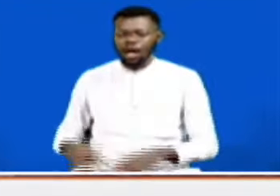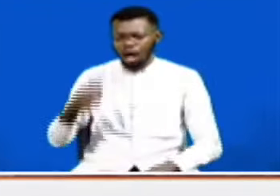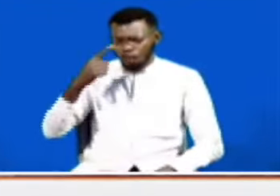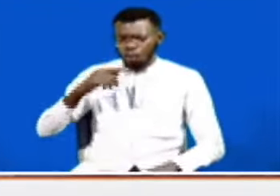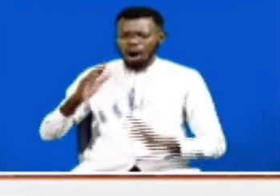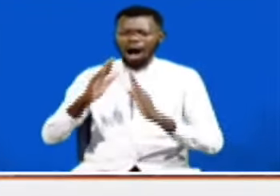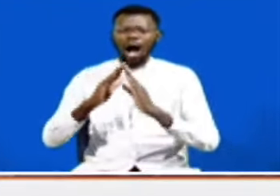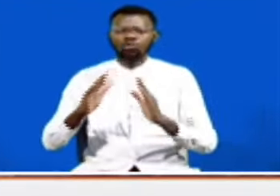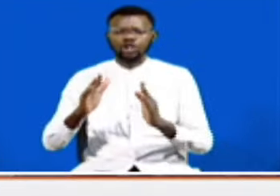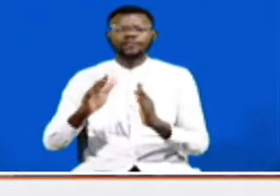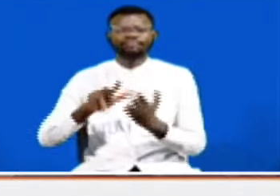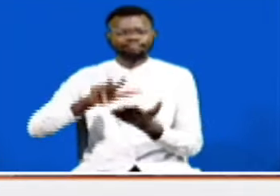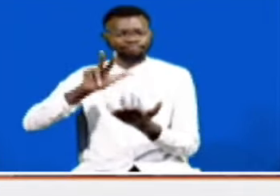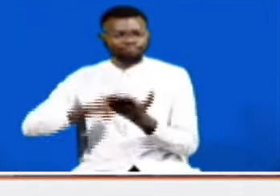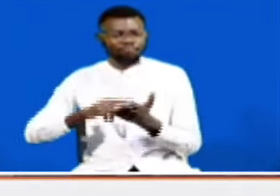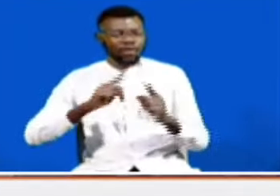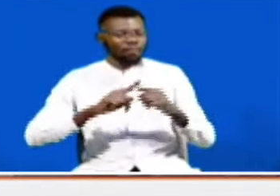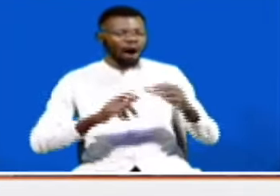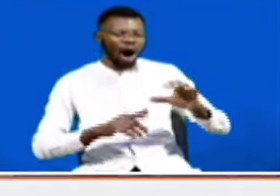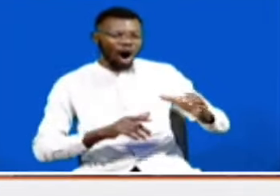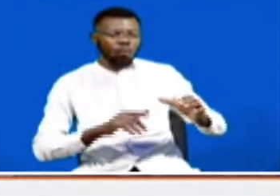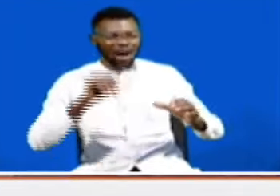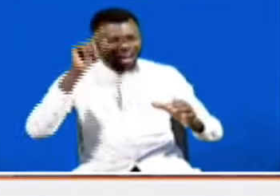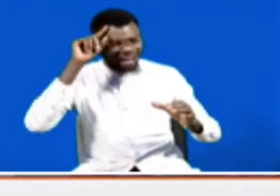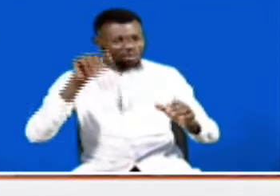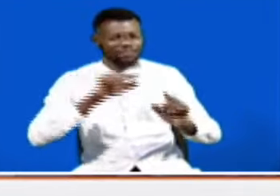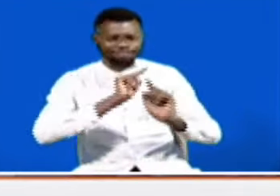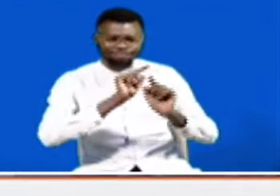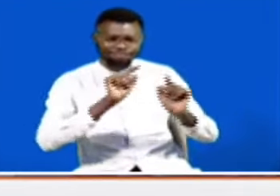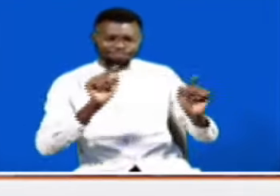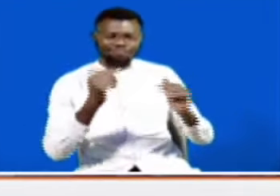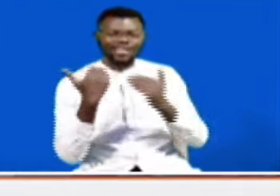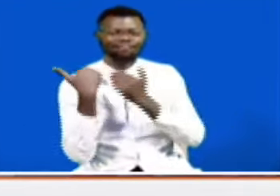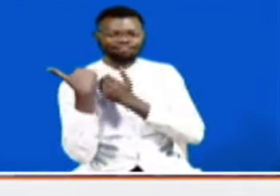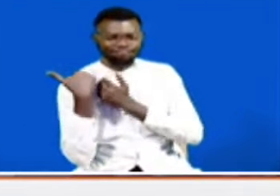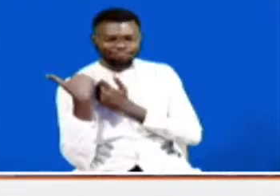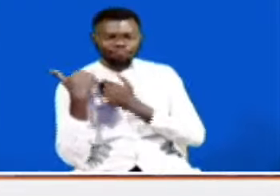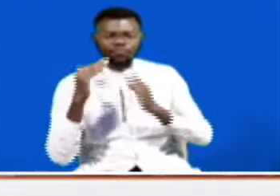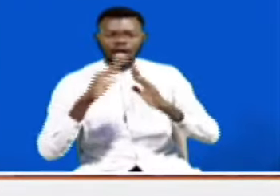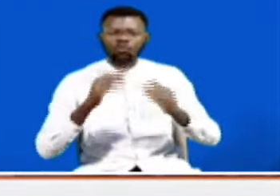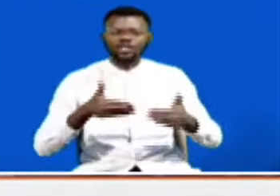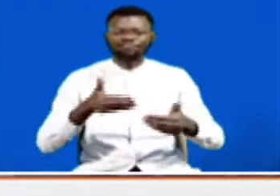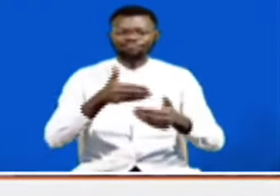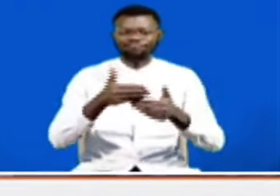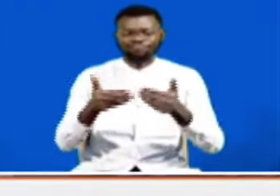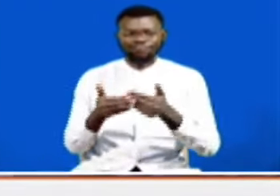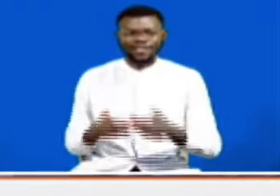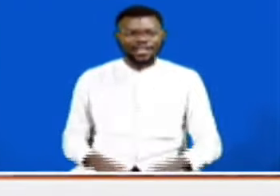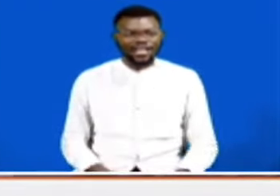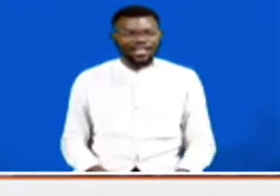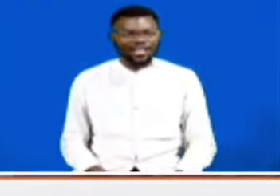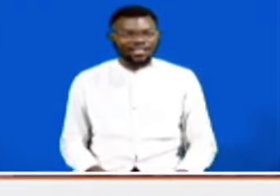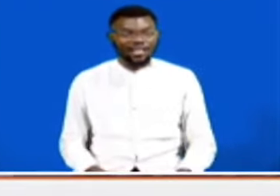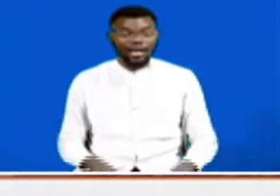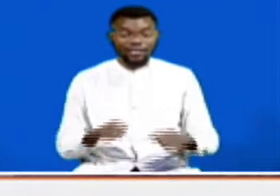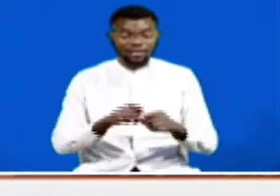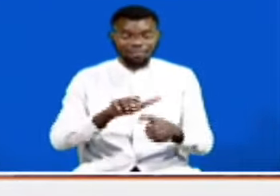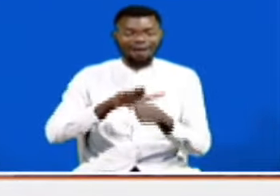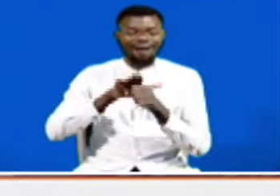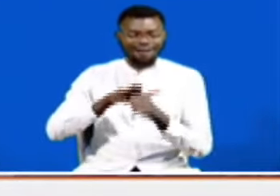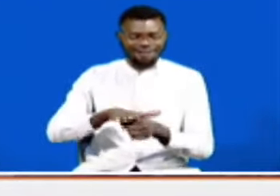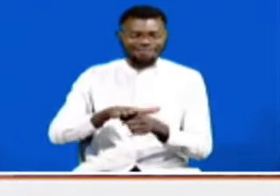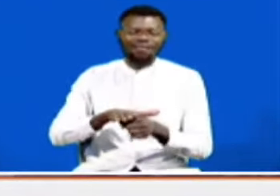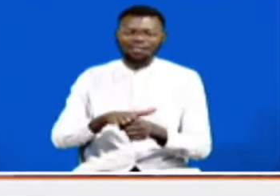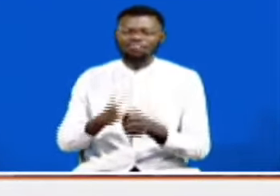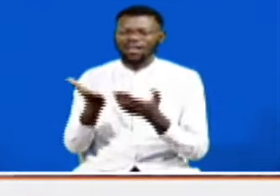It's the county governments that have that role. Secondly, there was an issue of discrimination. When, in that context,